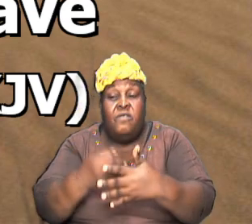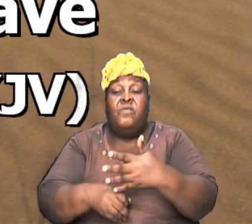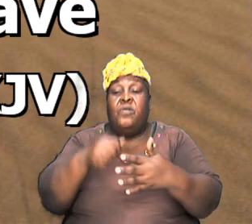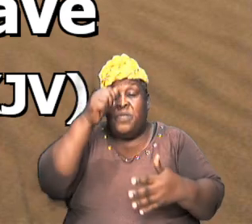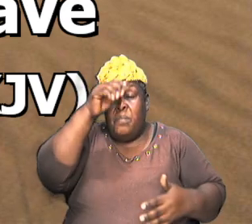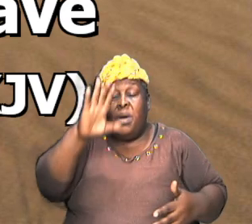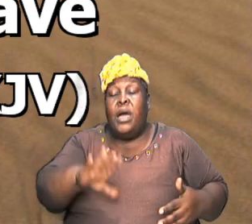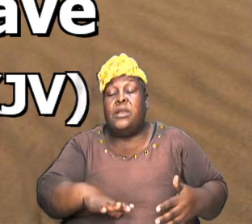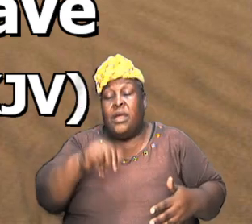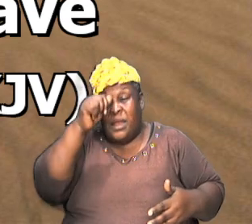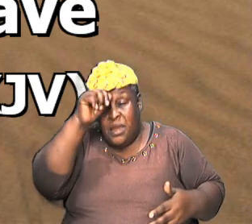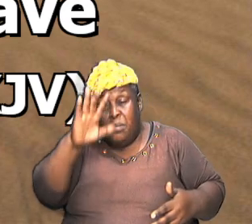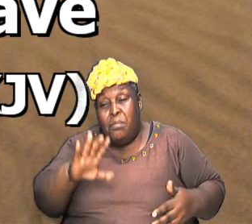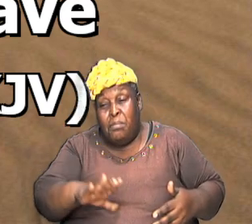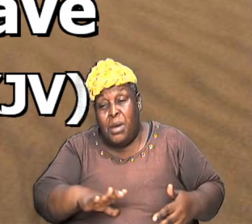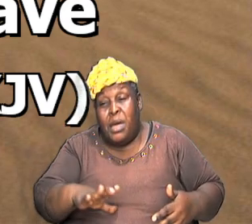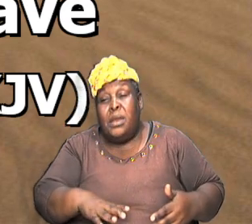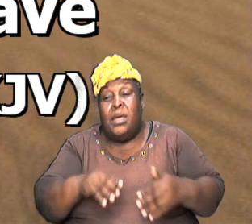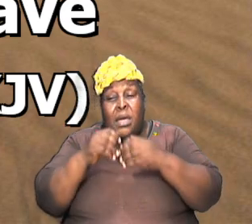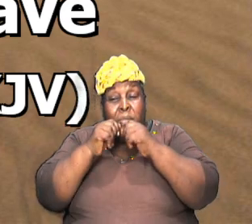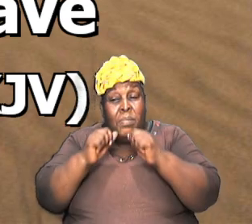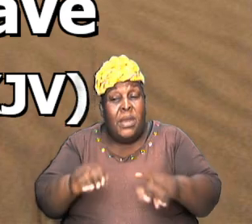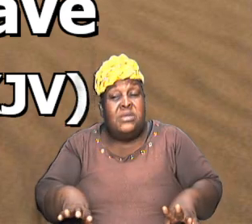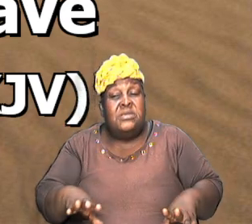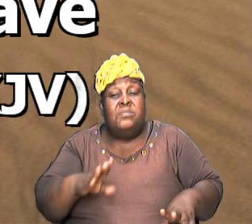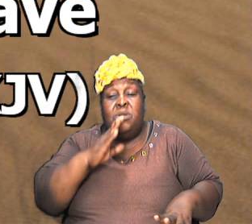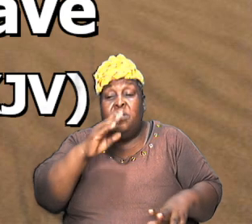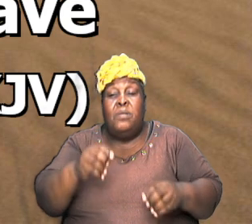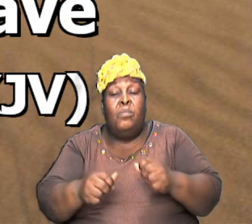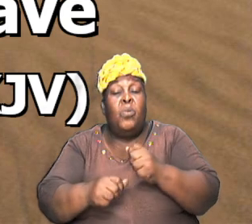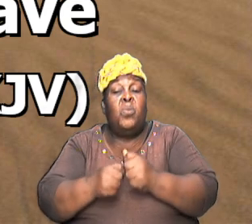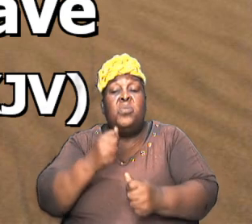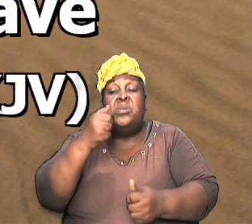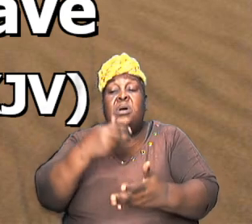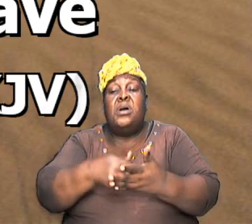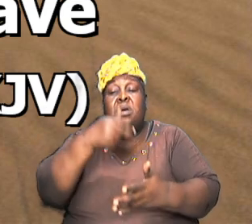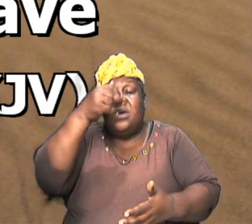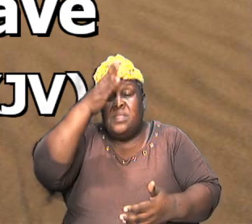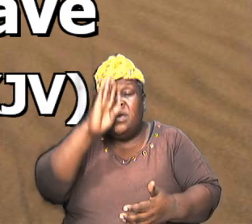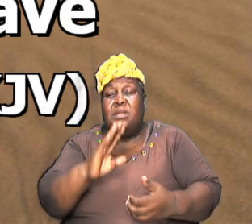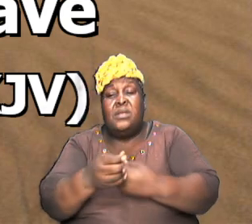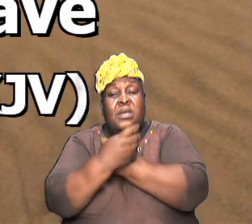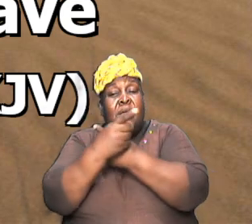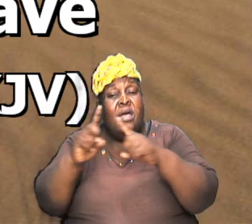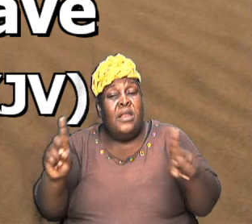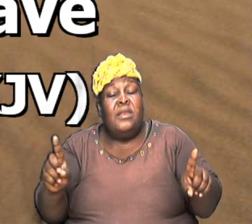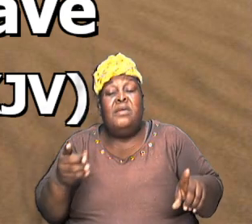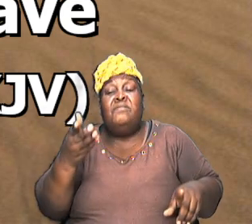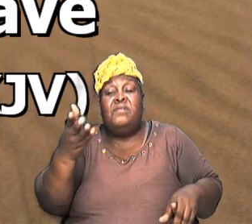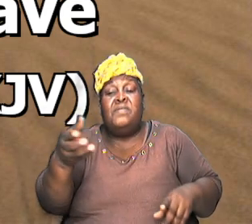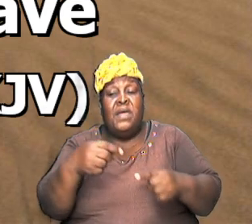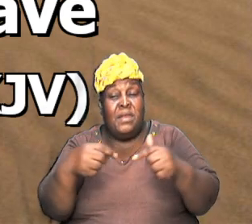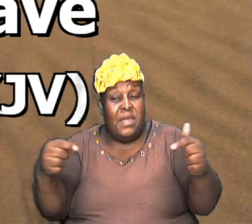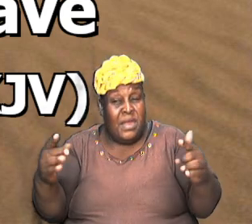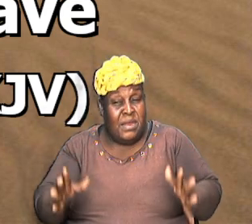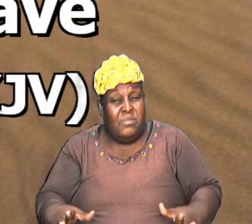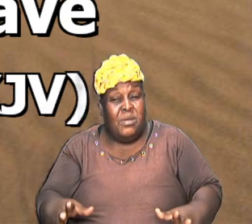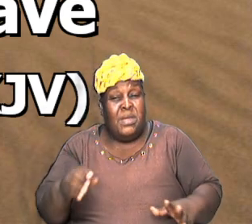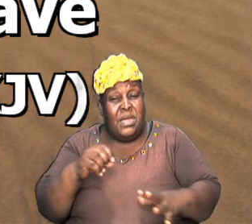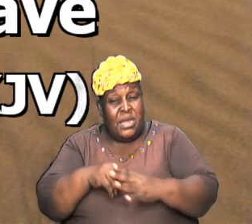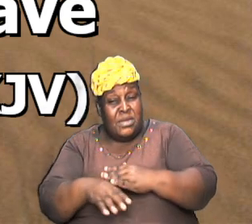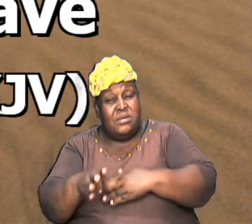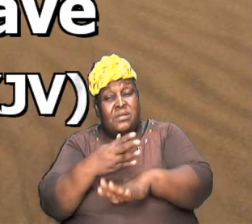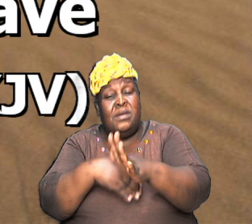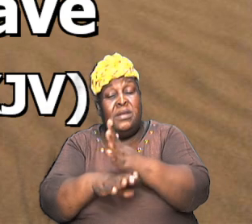man was now telling him that blessed be the most high God which had delivered thine enemies into so the man was actually literally